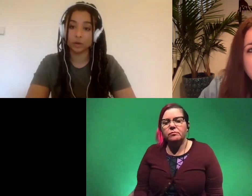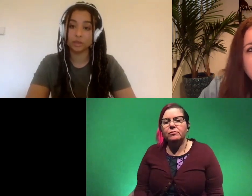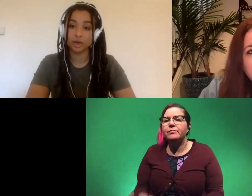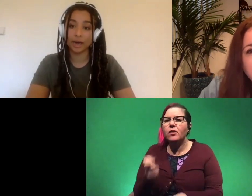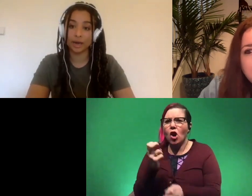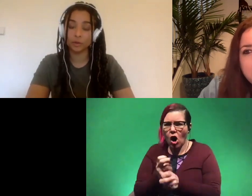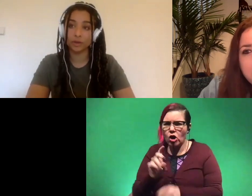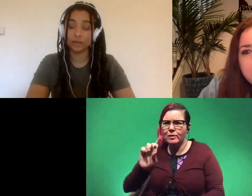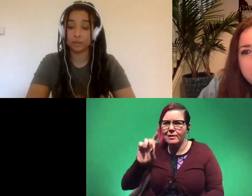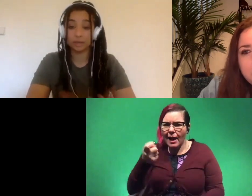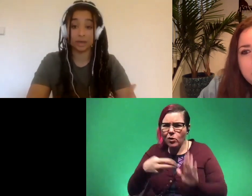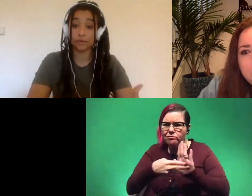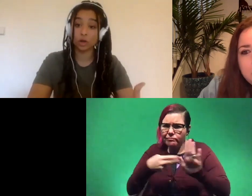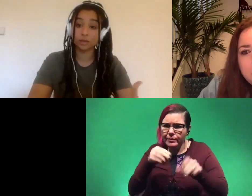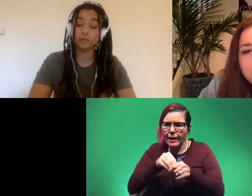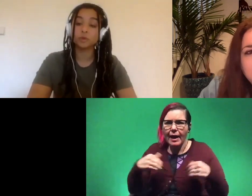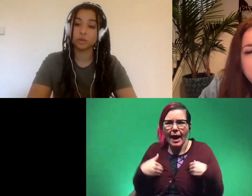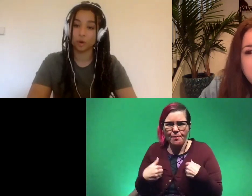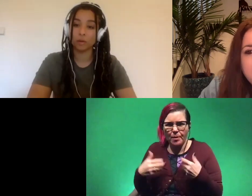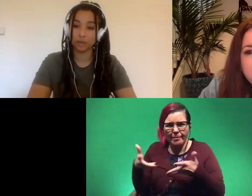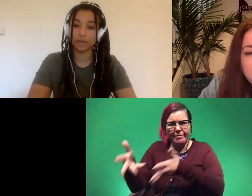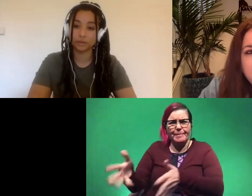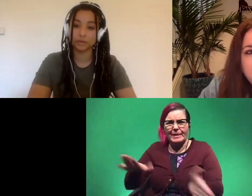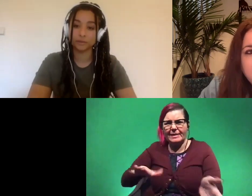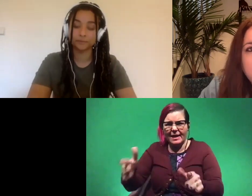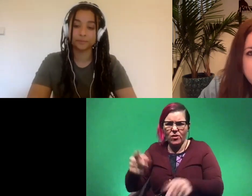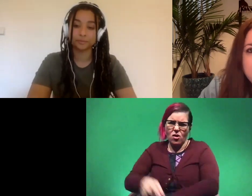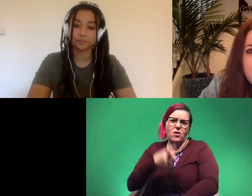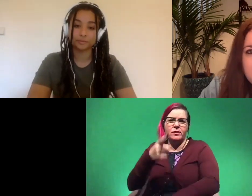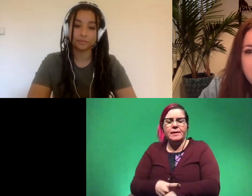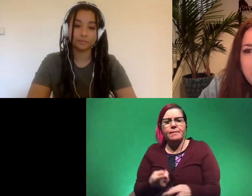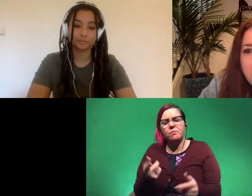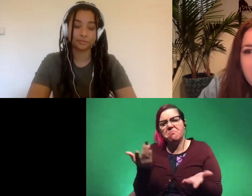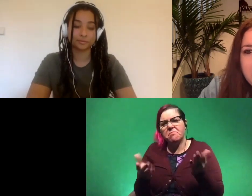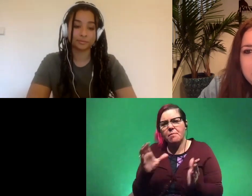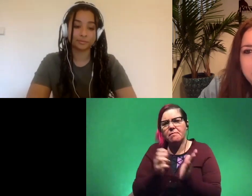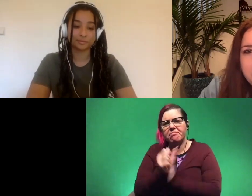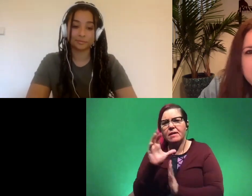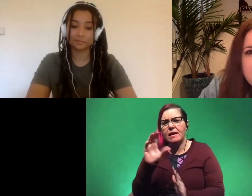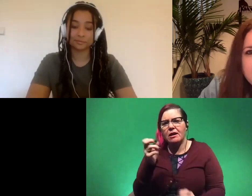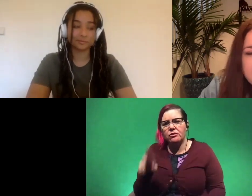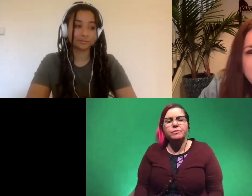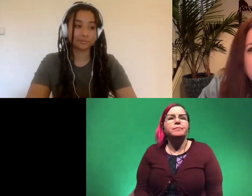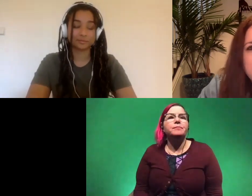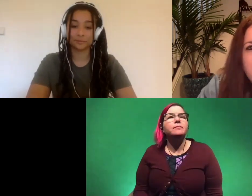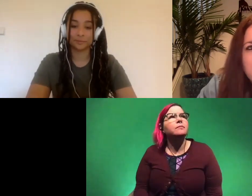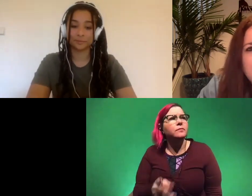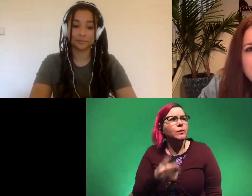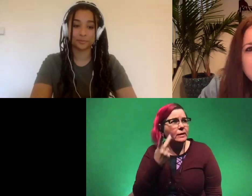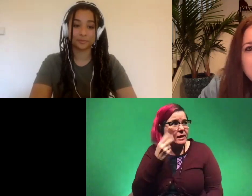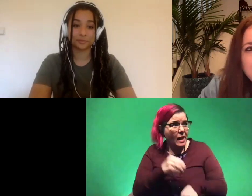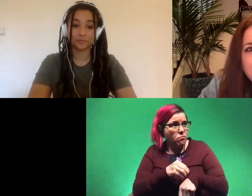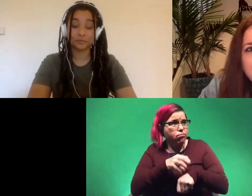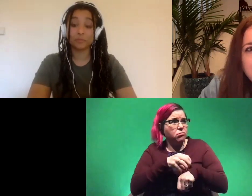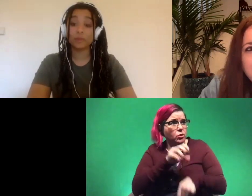diagnose in an animal that's been dead for a long time so it's probably cancers cool um do you see like tumors on the